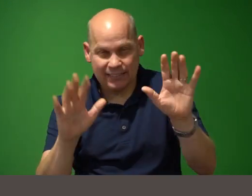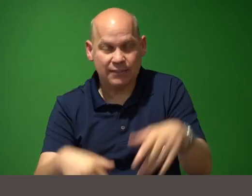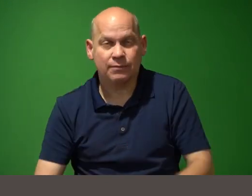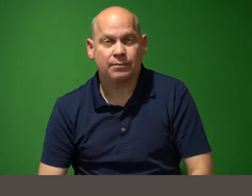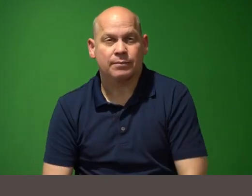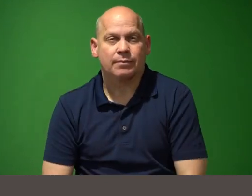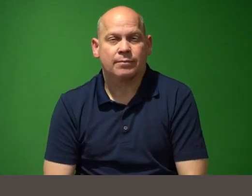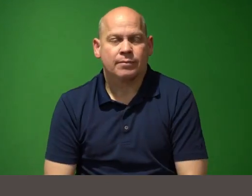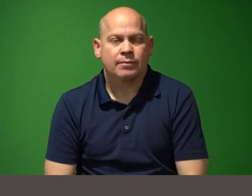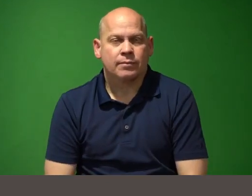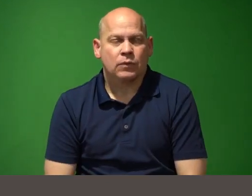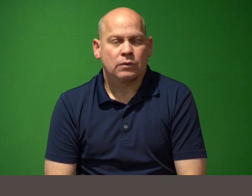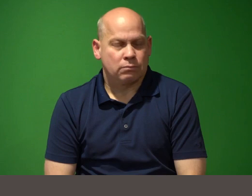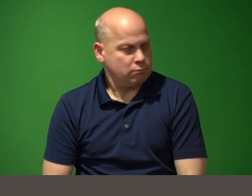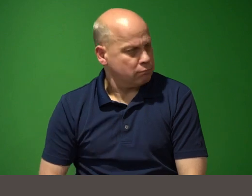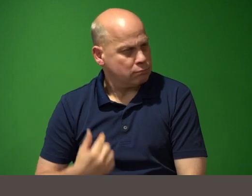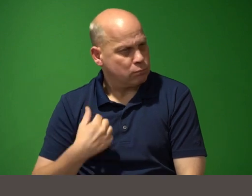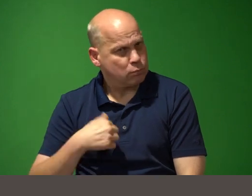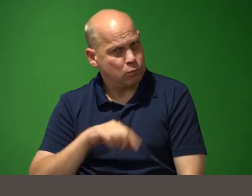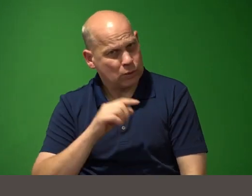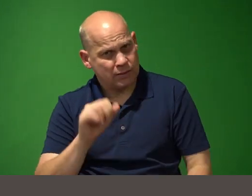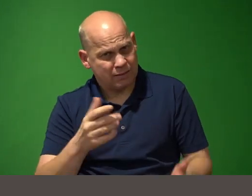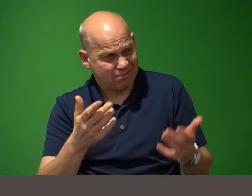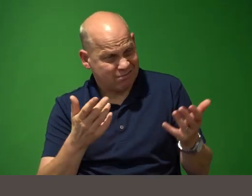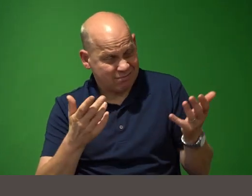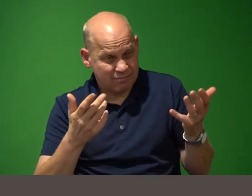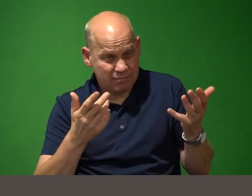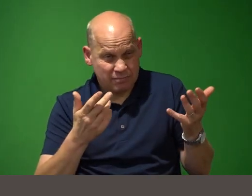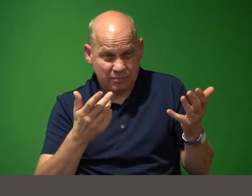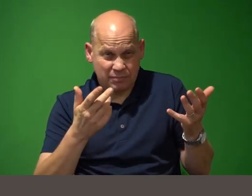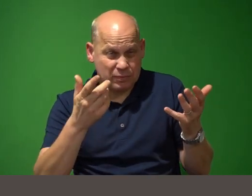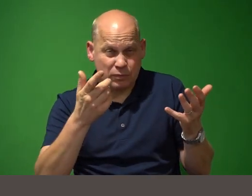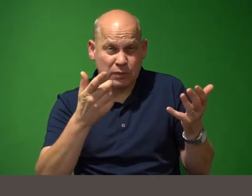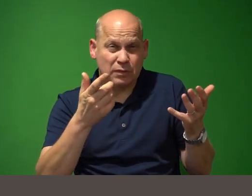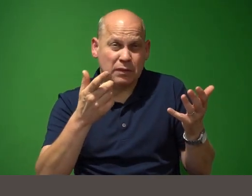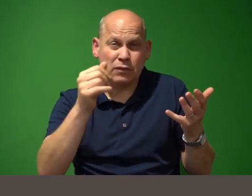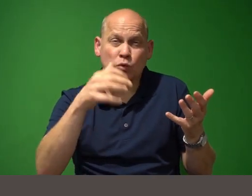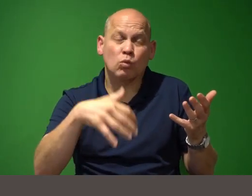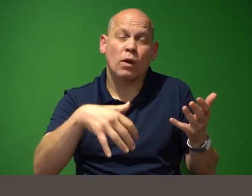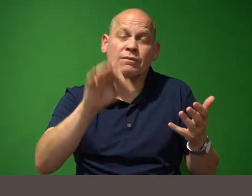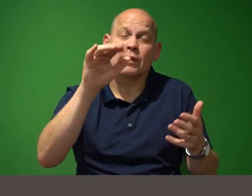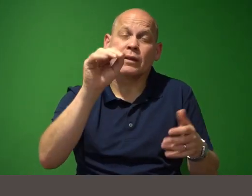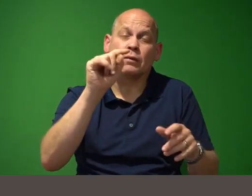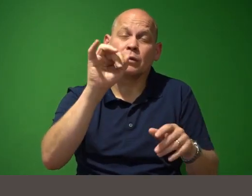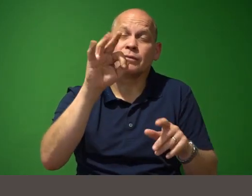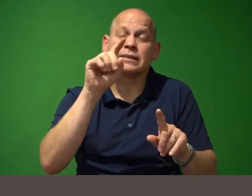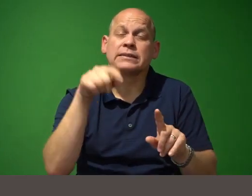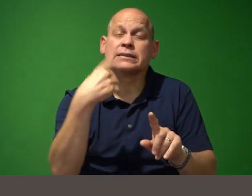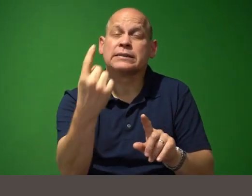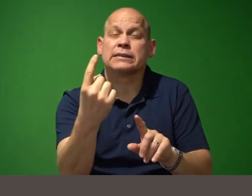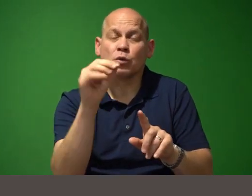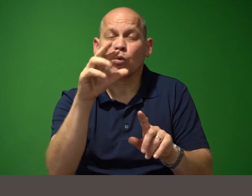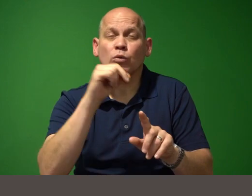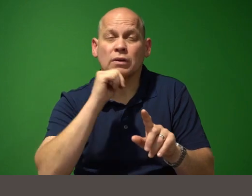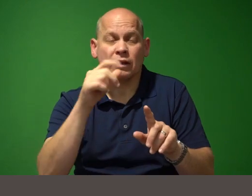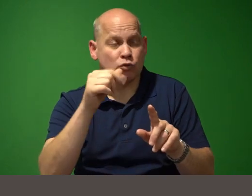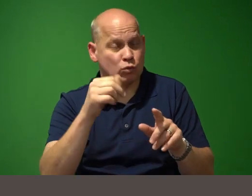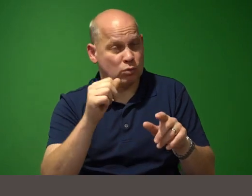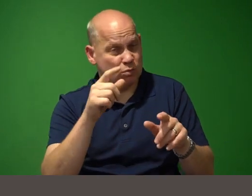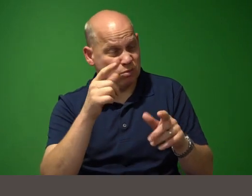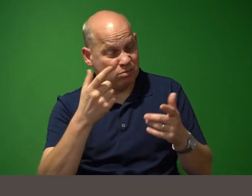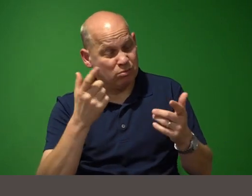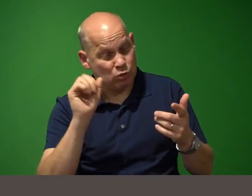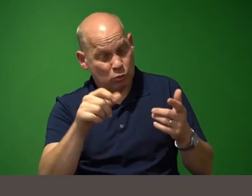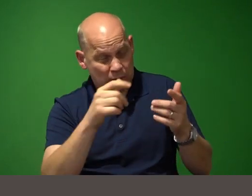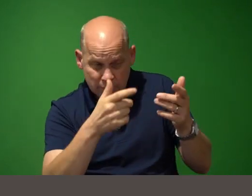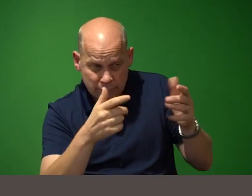ask if you want to find out if we're in a singularity or not we can ask these models to um interpret our